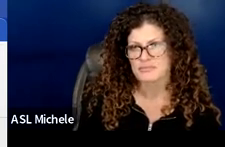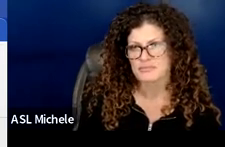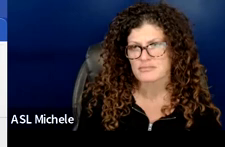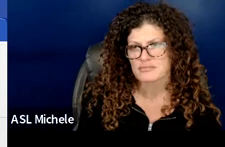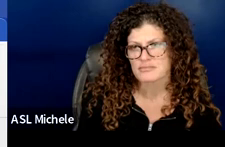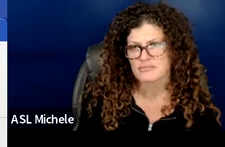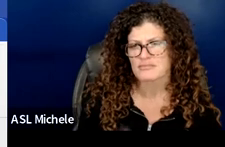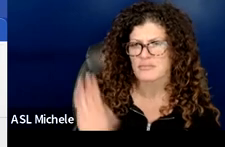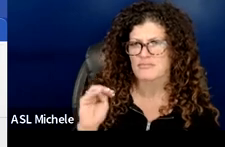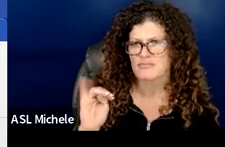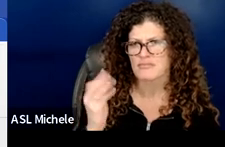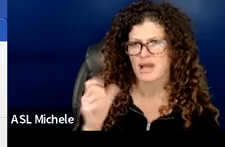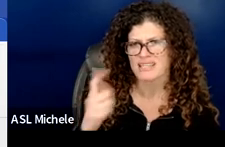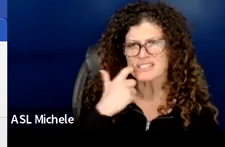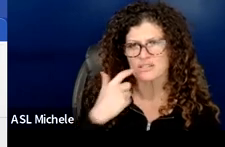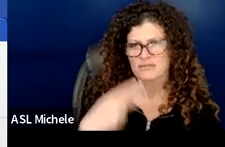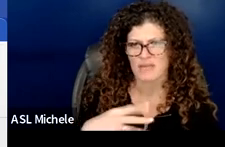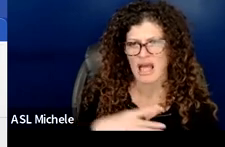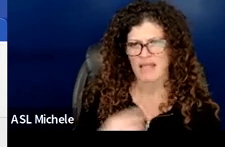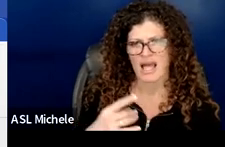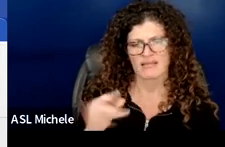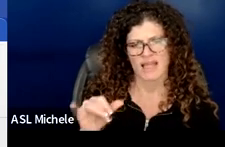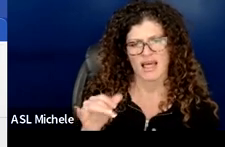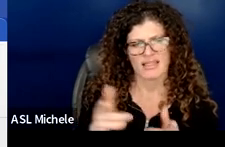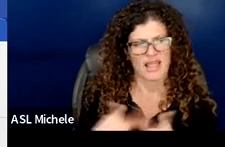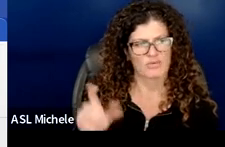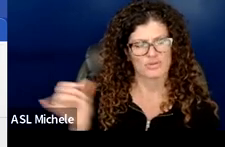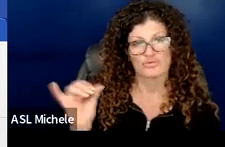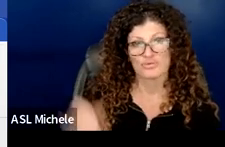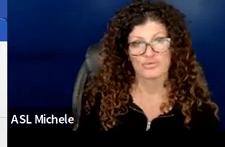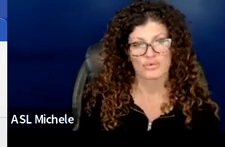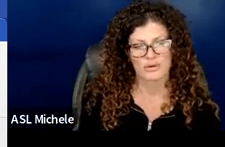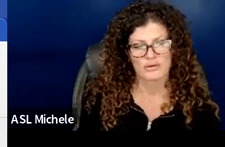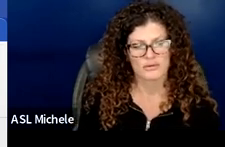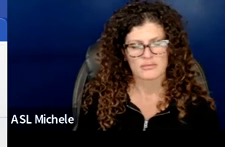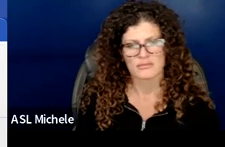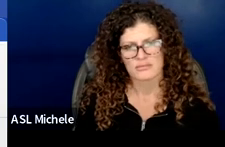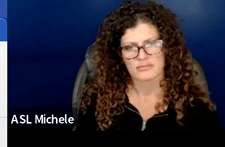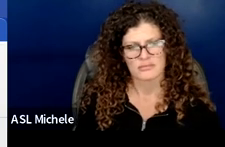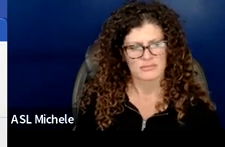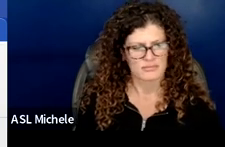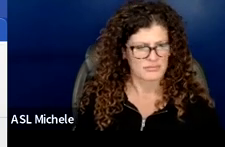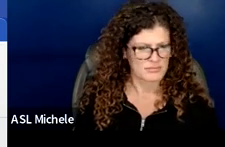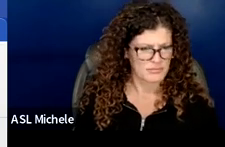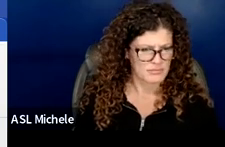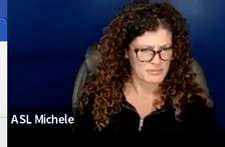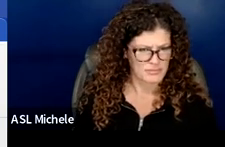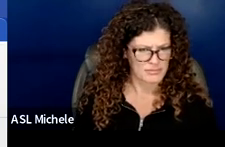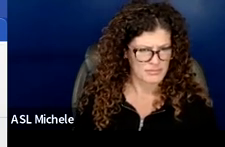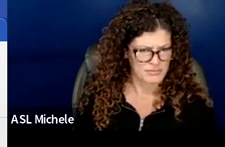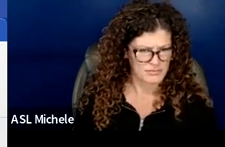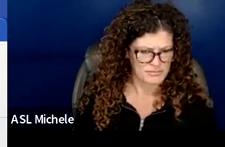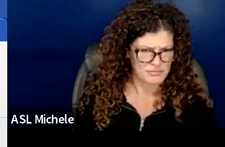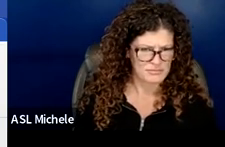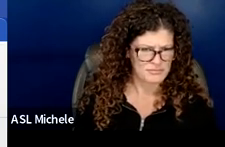what michael has just said i like that stronger language to basically um bring it home to the strength of strengthening